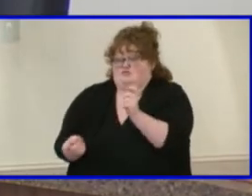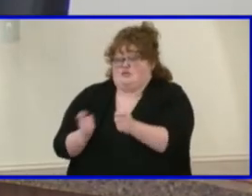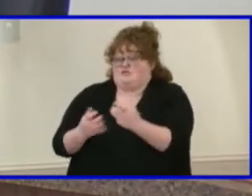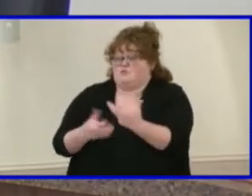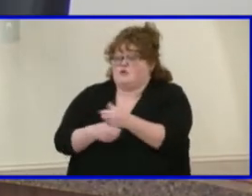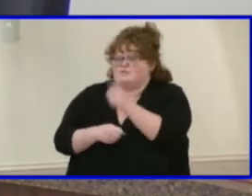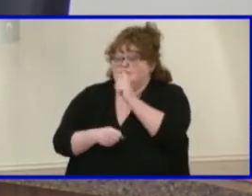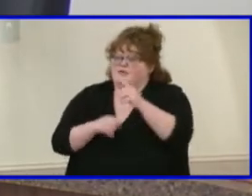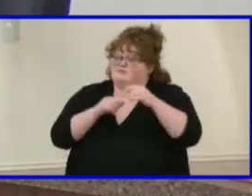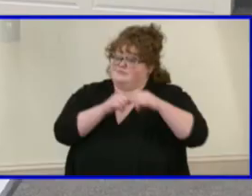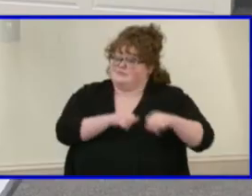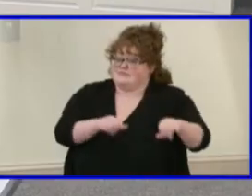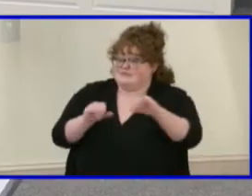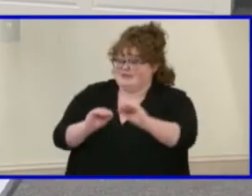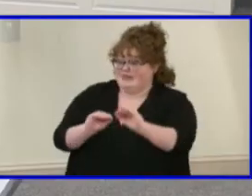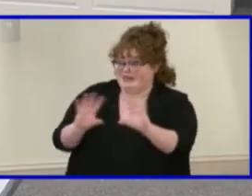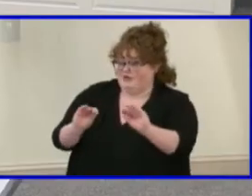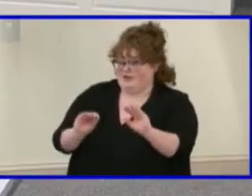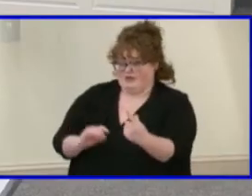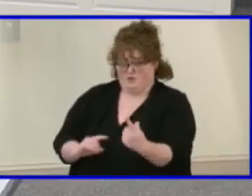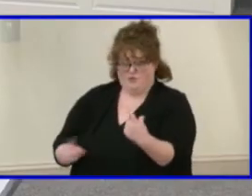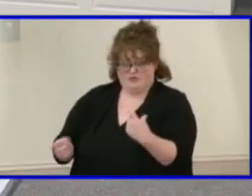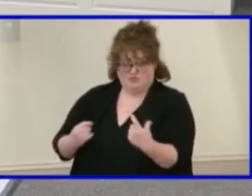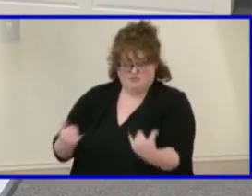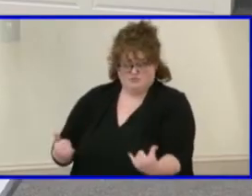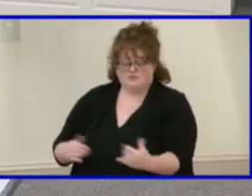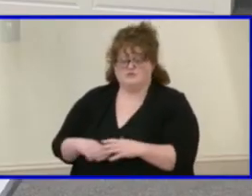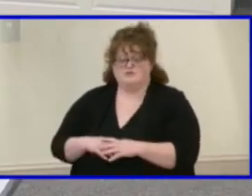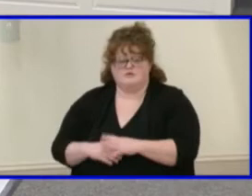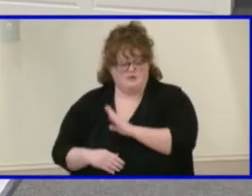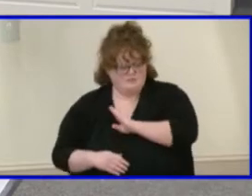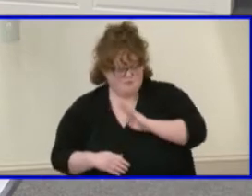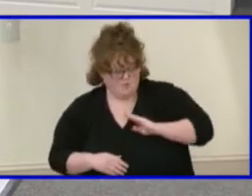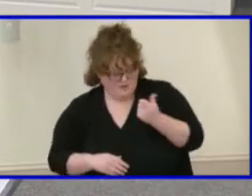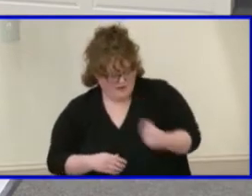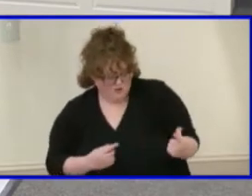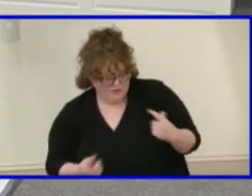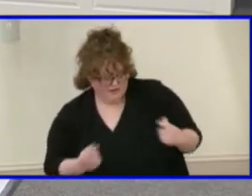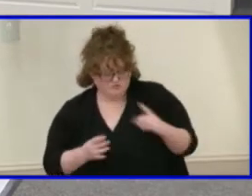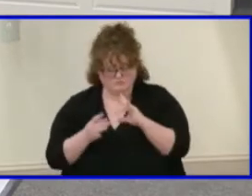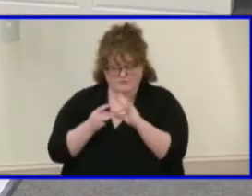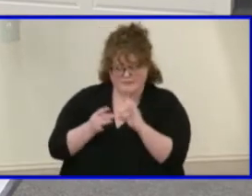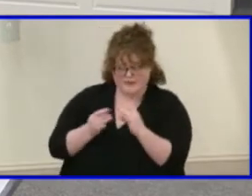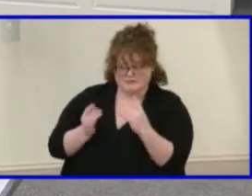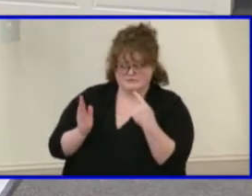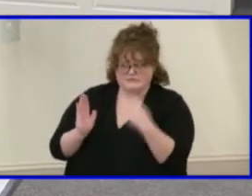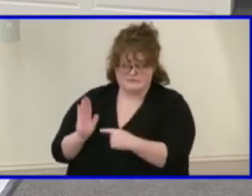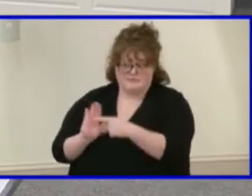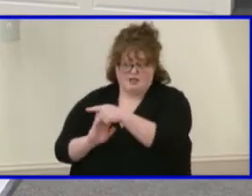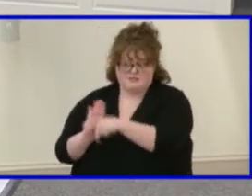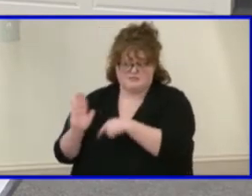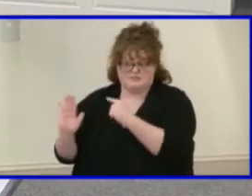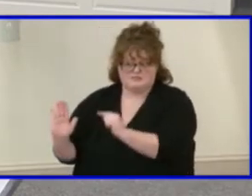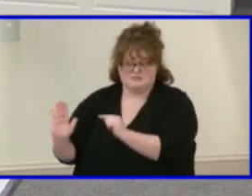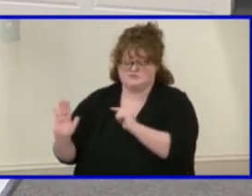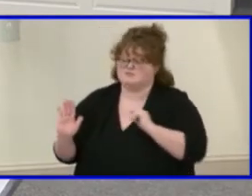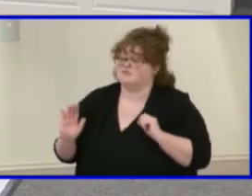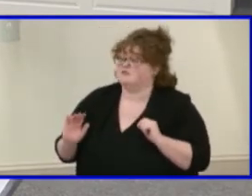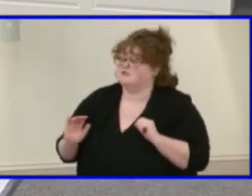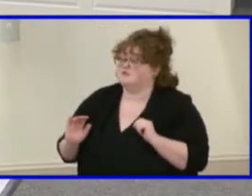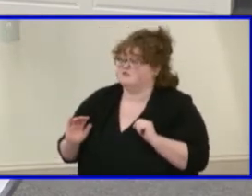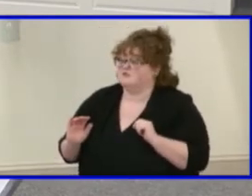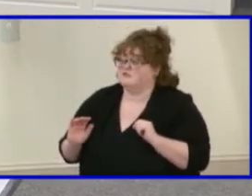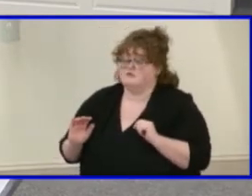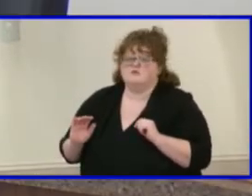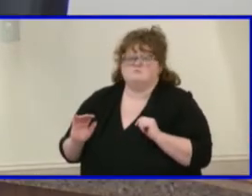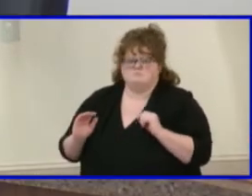clarity. Are there any questions? Board members, there any questions or comments on this policy? Madam Superintendent. you. right.